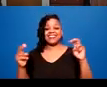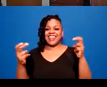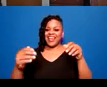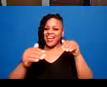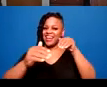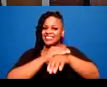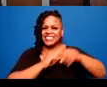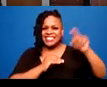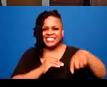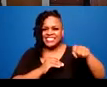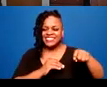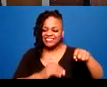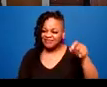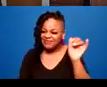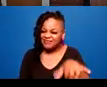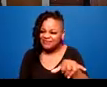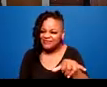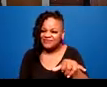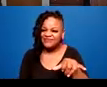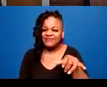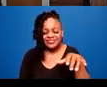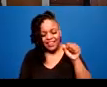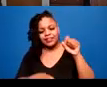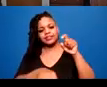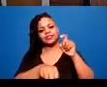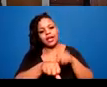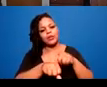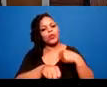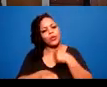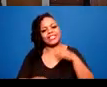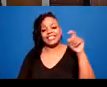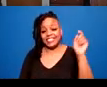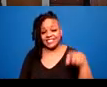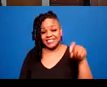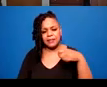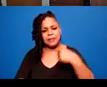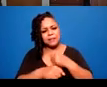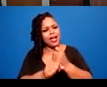Taking the time that we need to make sure that everyone can participate.